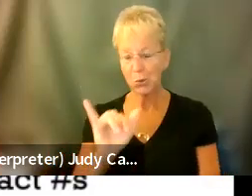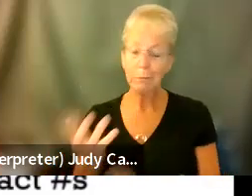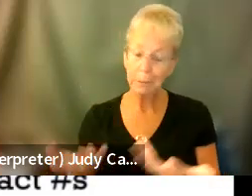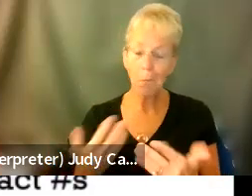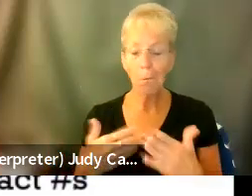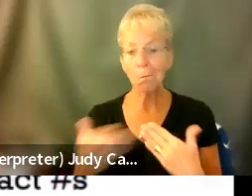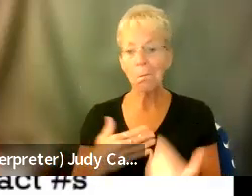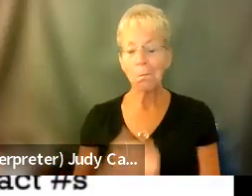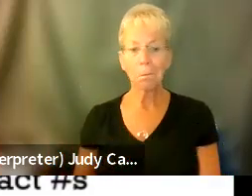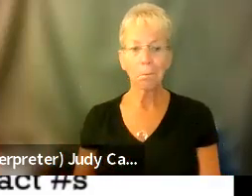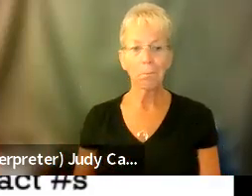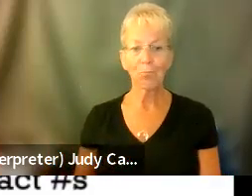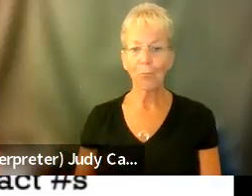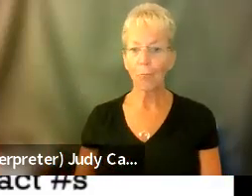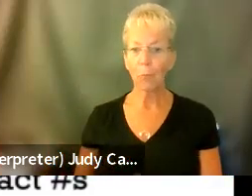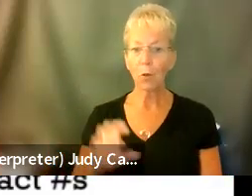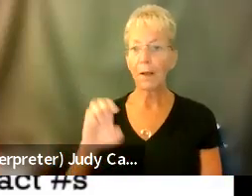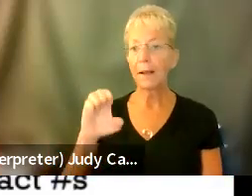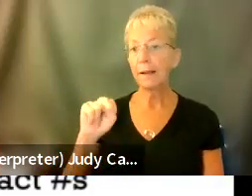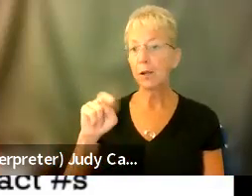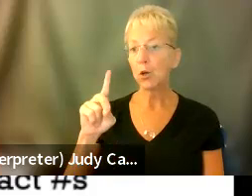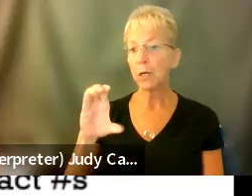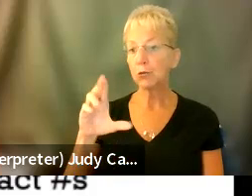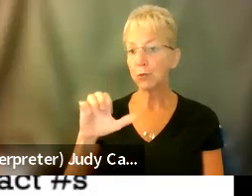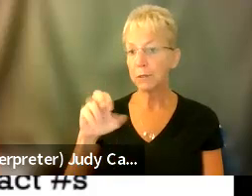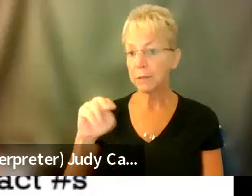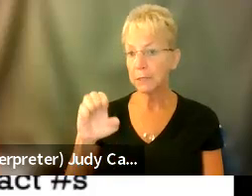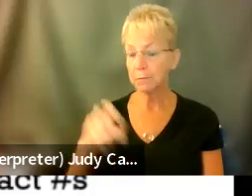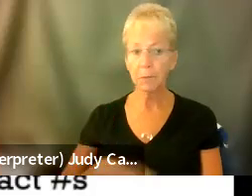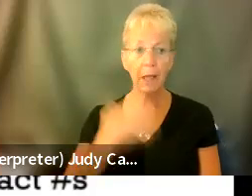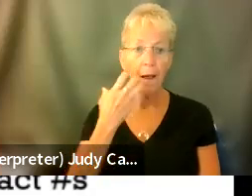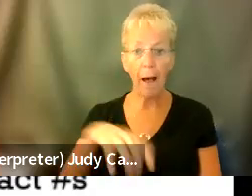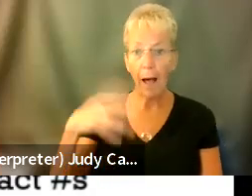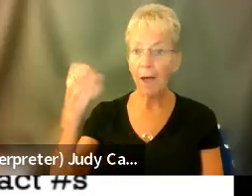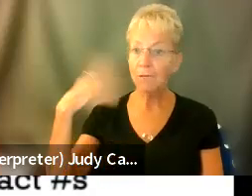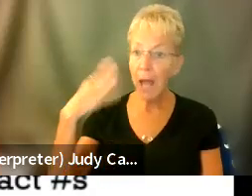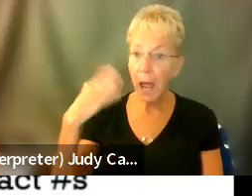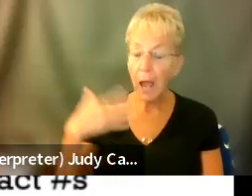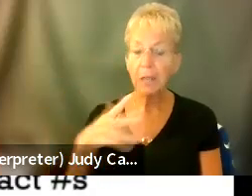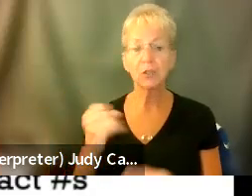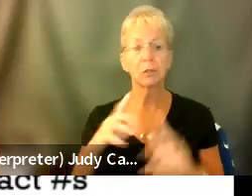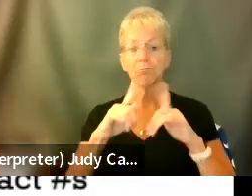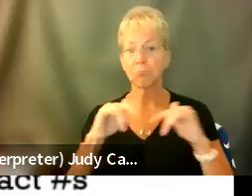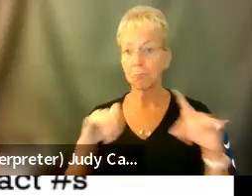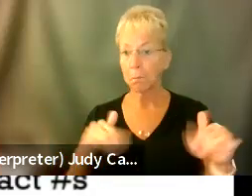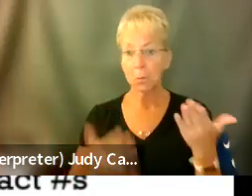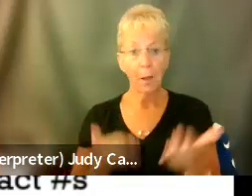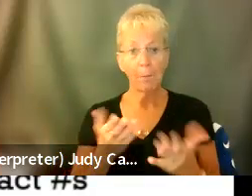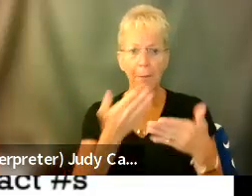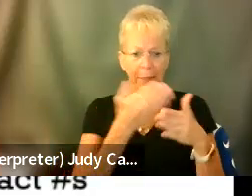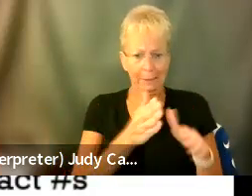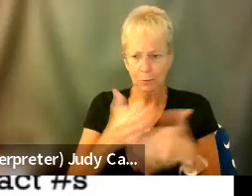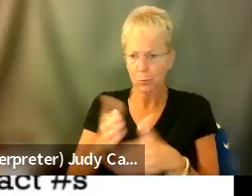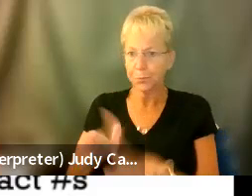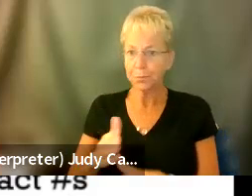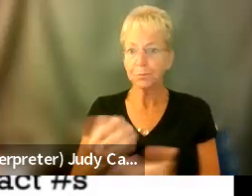you know, your endocrine system, are you having hot flashes, things like that. And you may separate it and put